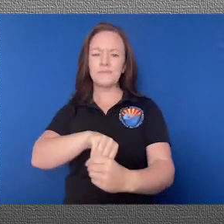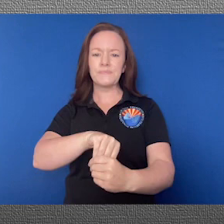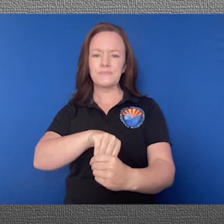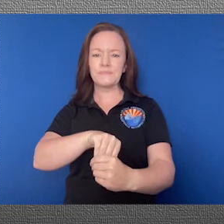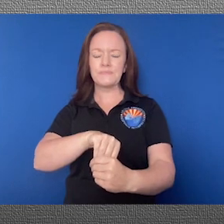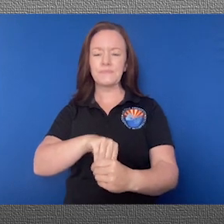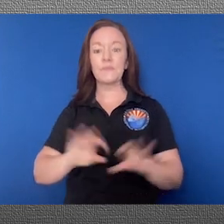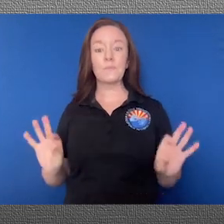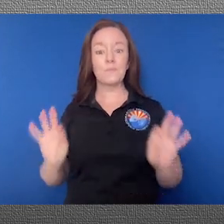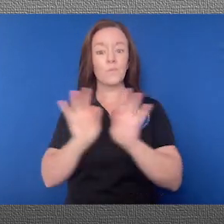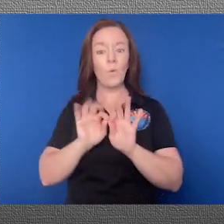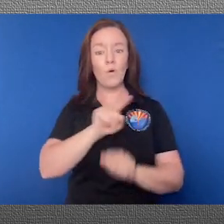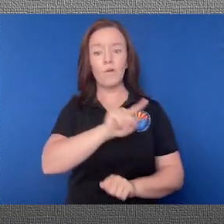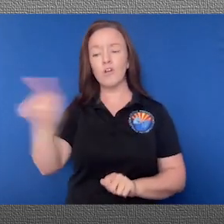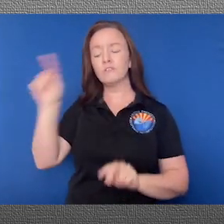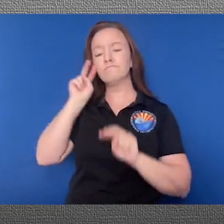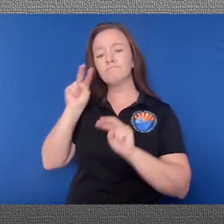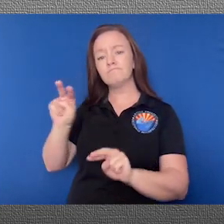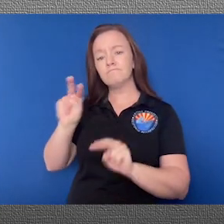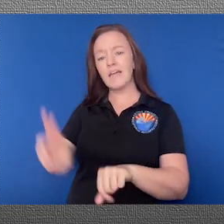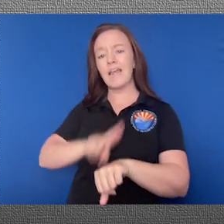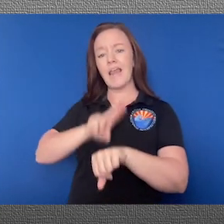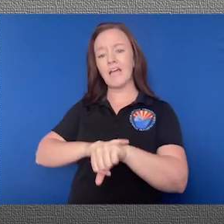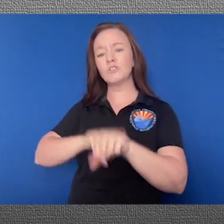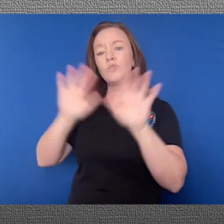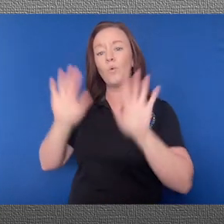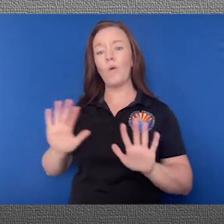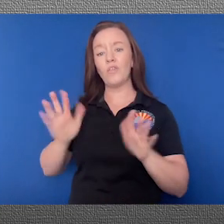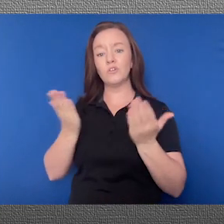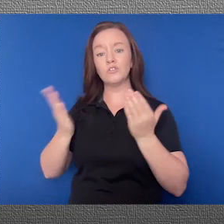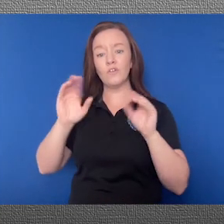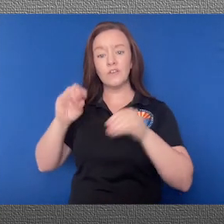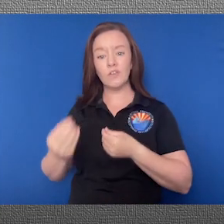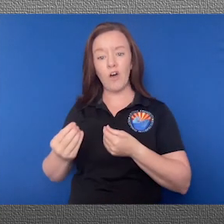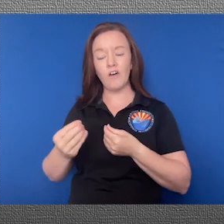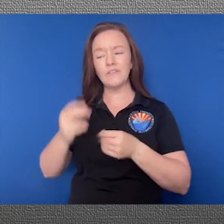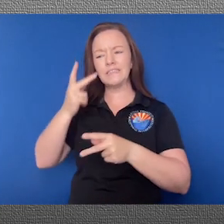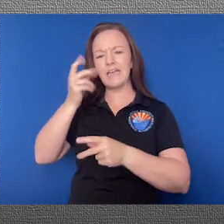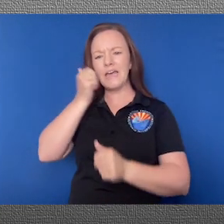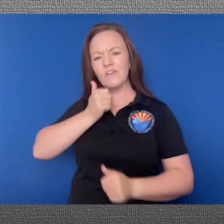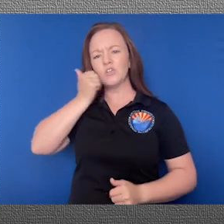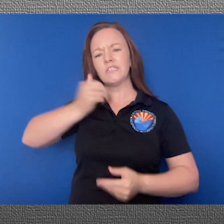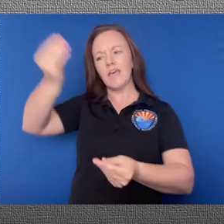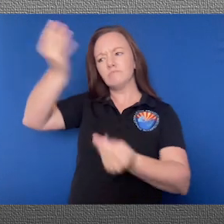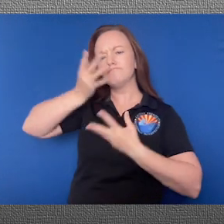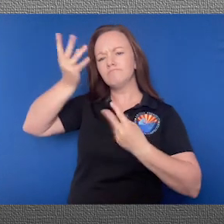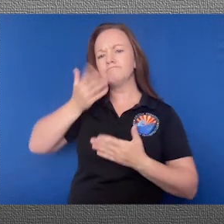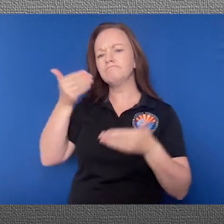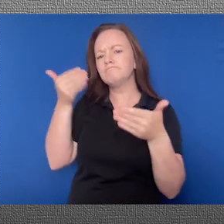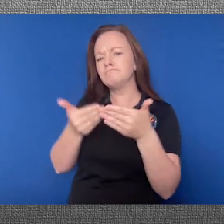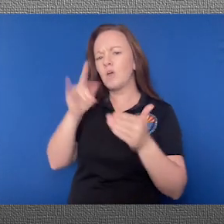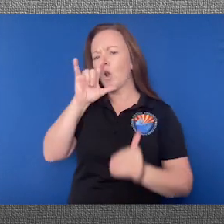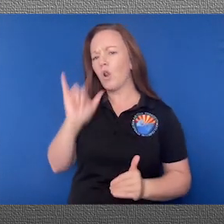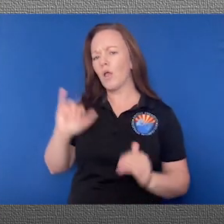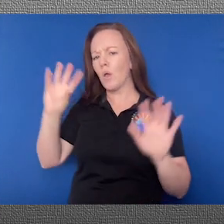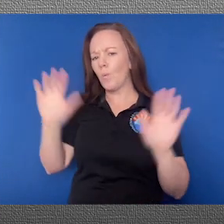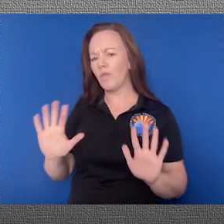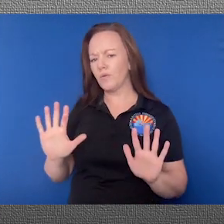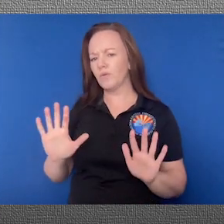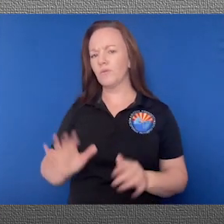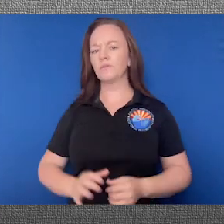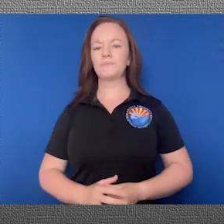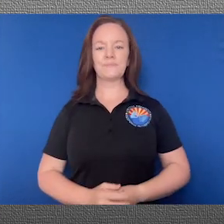It's extremely important to follow your local National Weather Service offices to stay informed each day on the potential weather hazards. to see